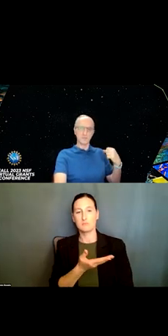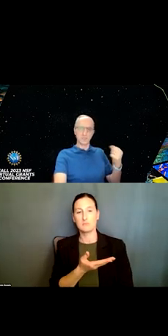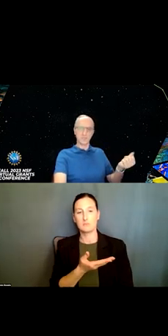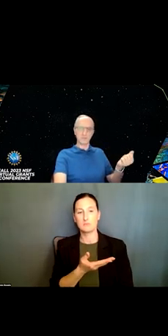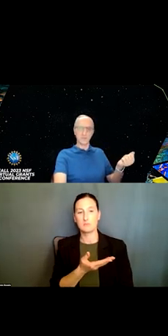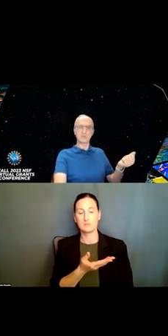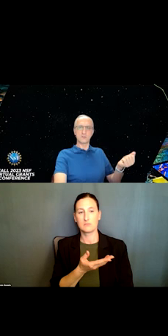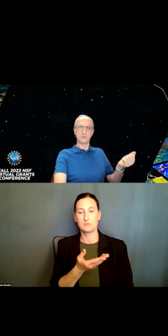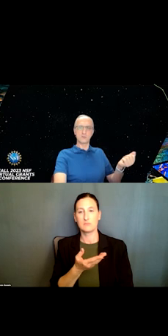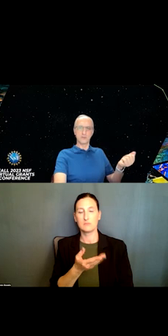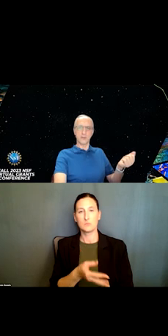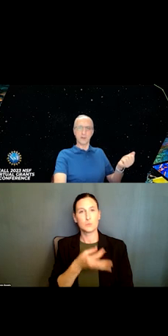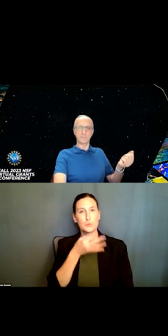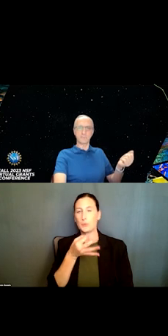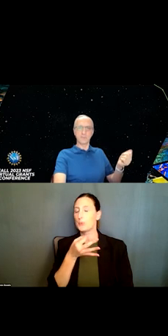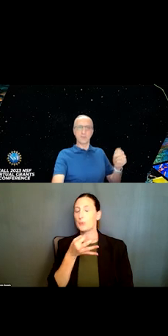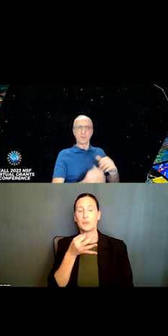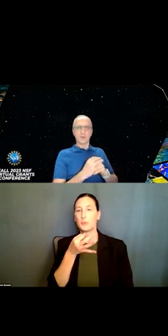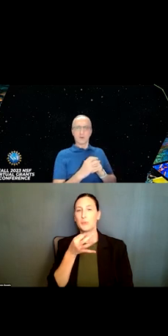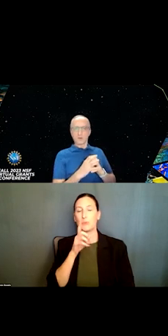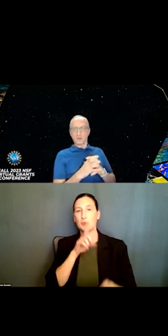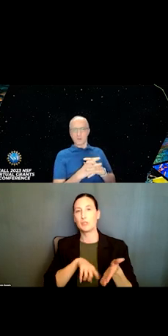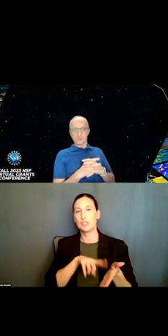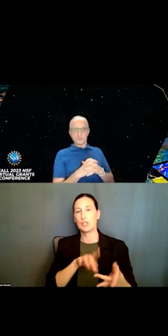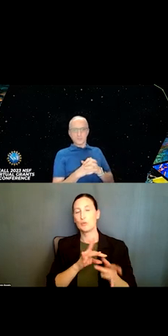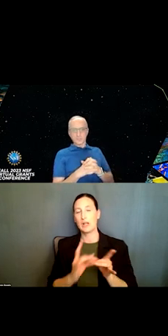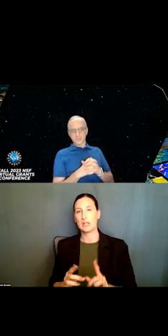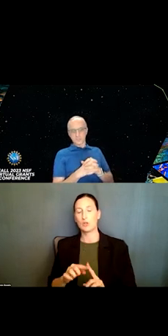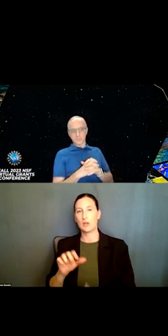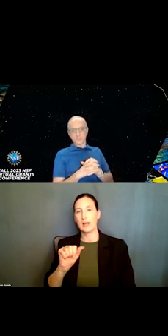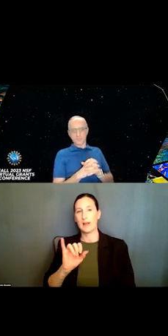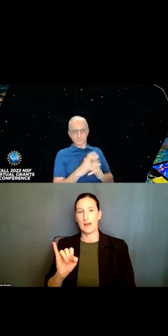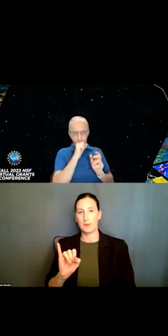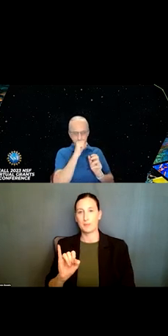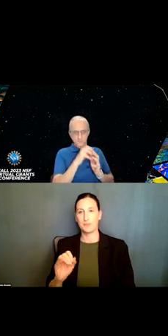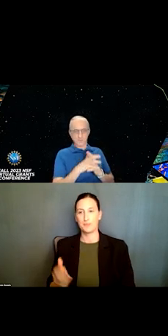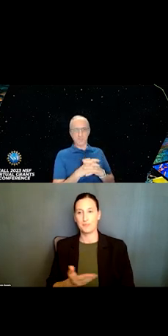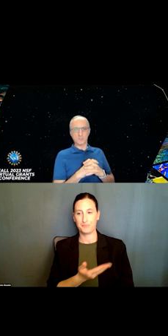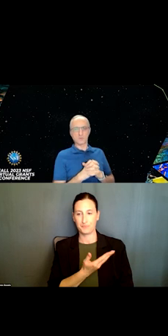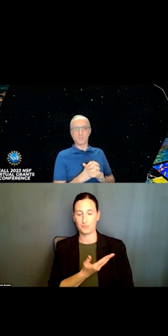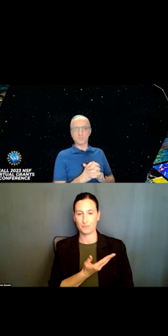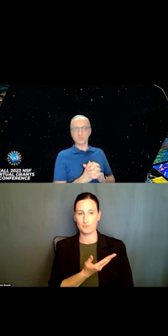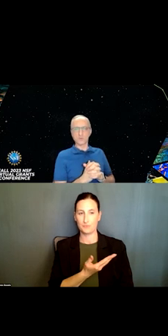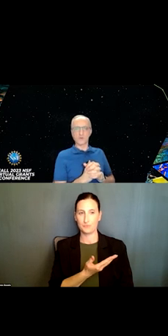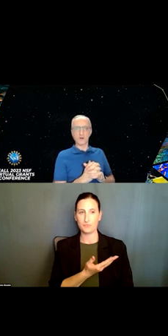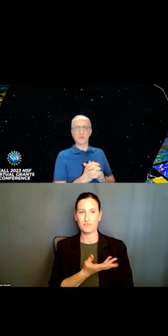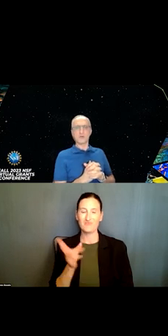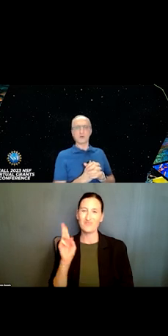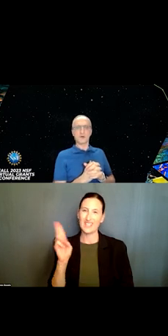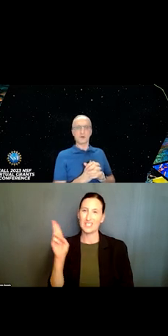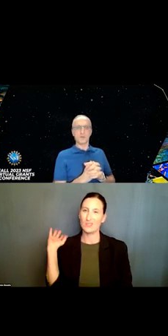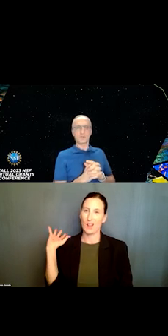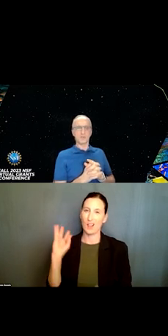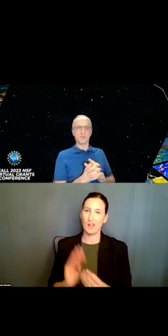research that is related to AI. Uh, this is the, the history. So, so far,